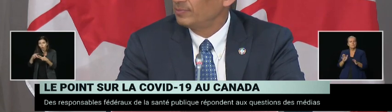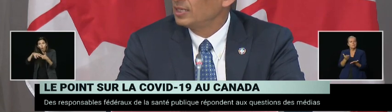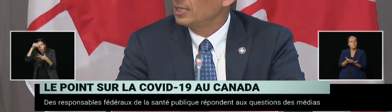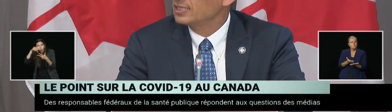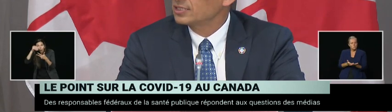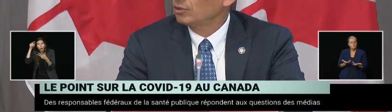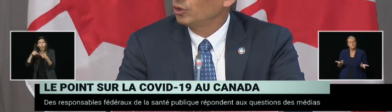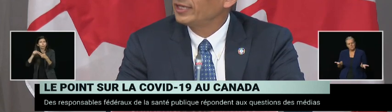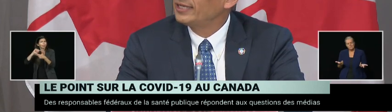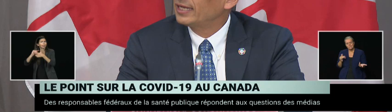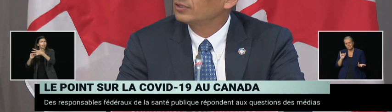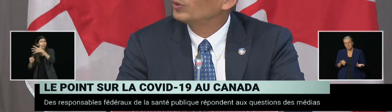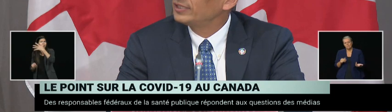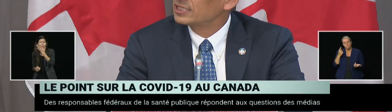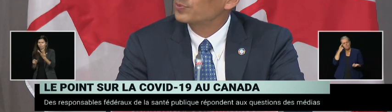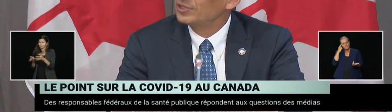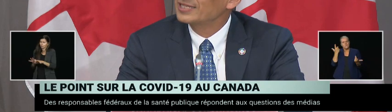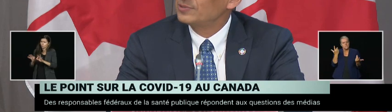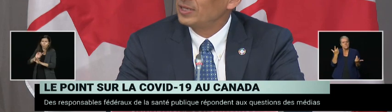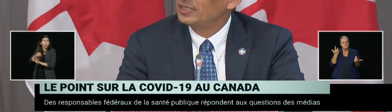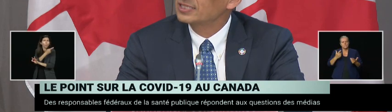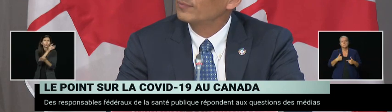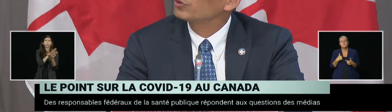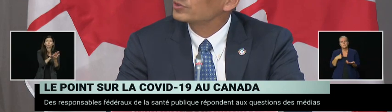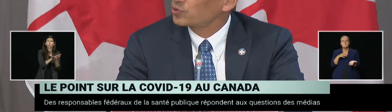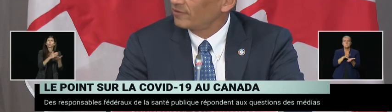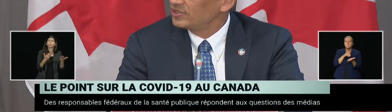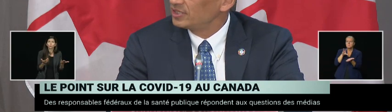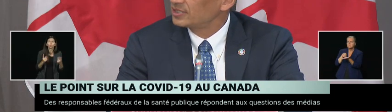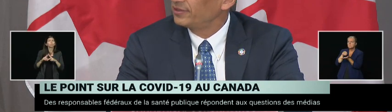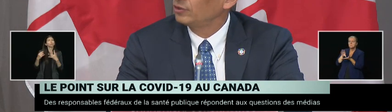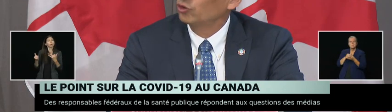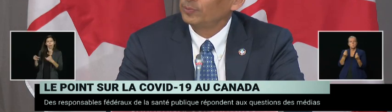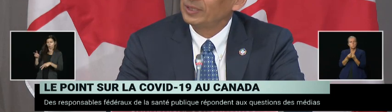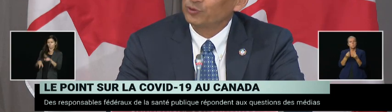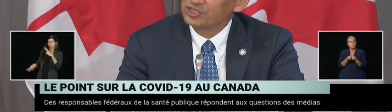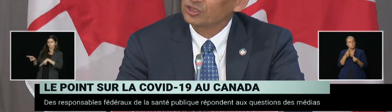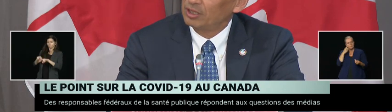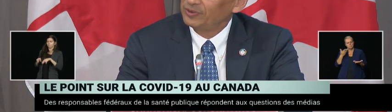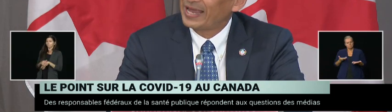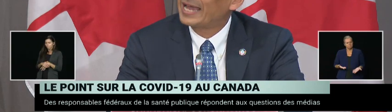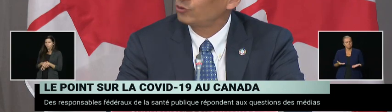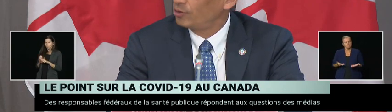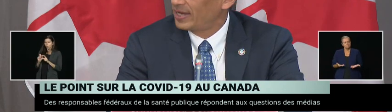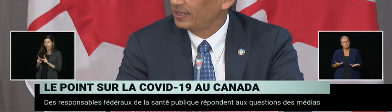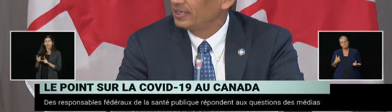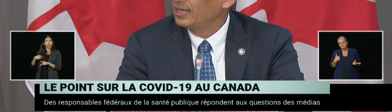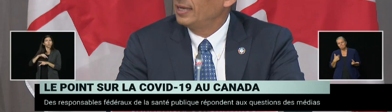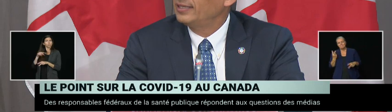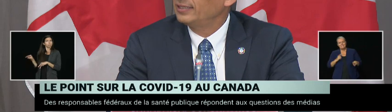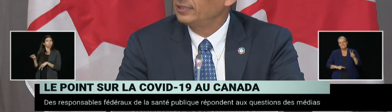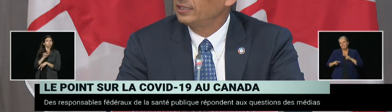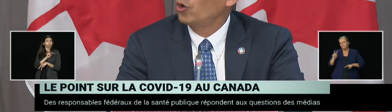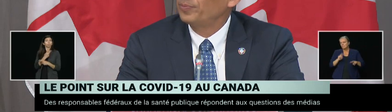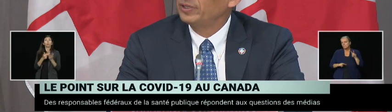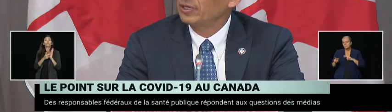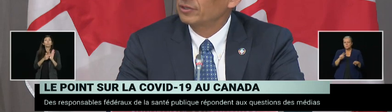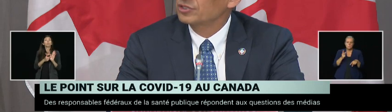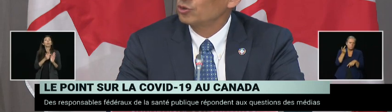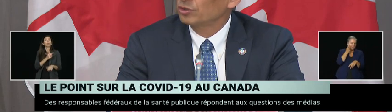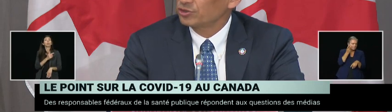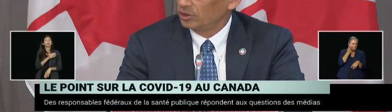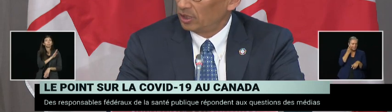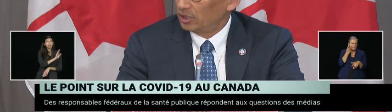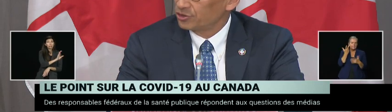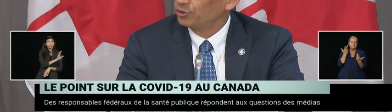the present time, still looking at what the experience has been in some of those provinces, I think notably British Columbia and Quebec. They did open